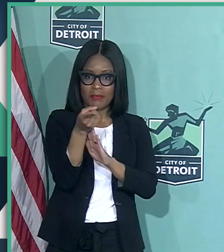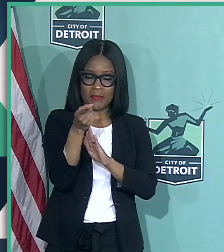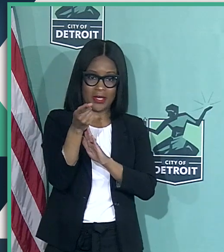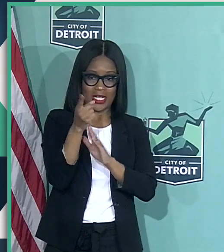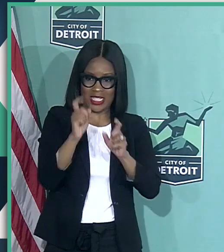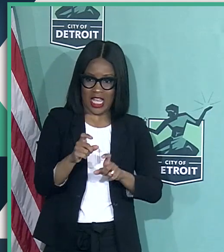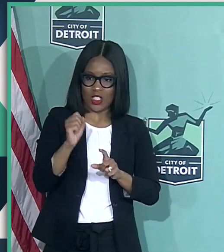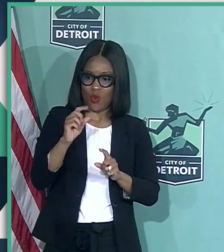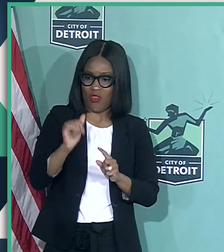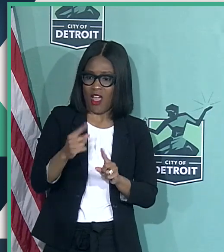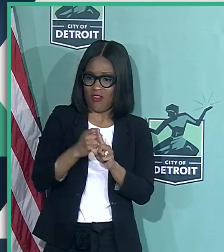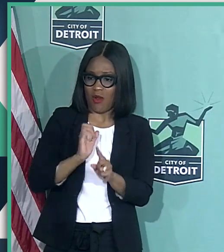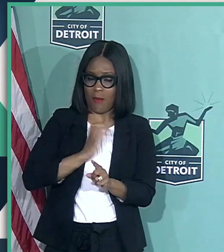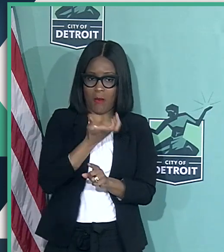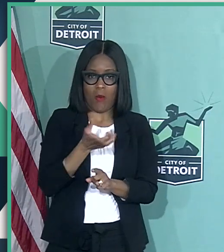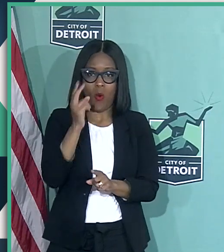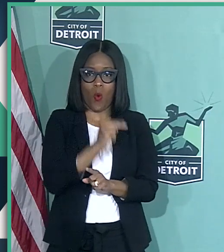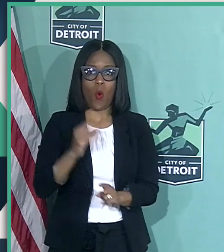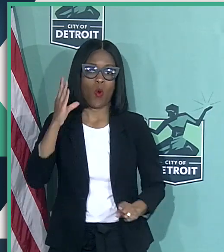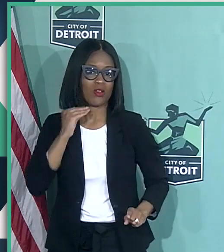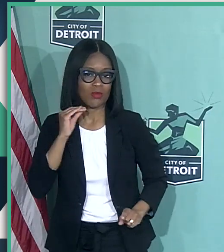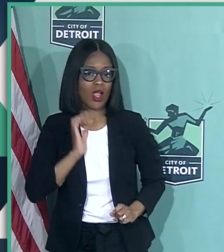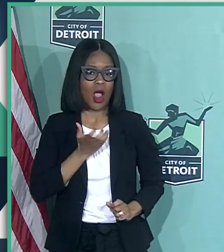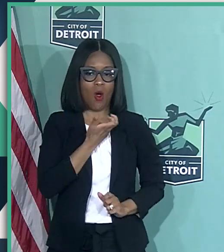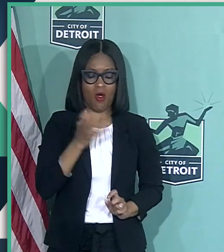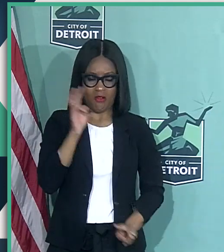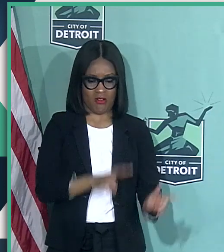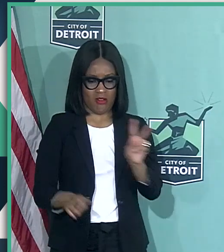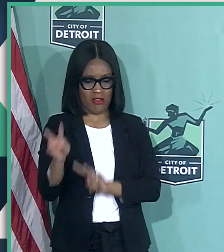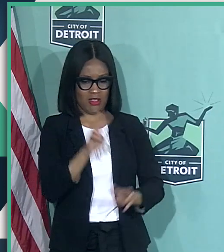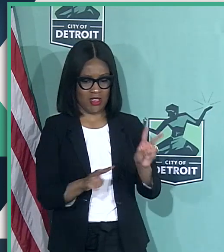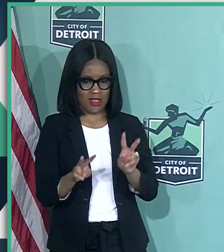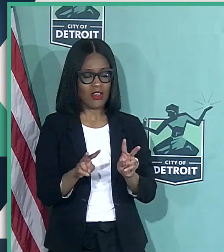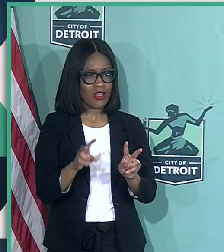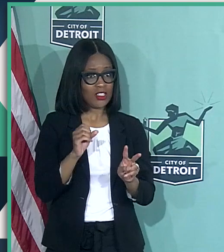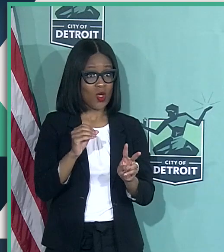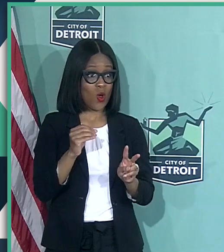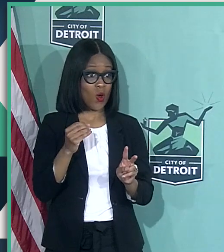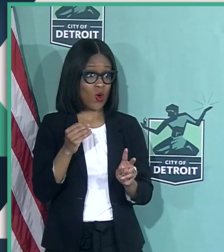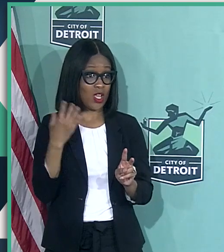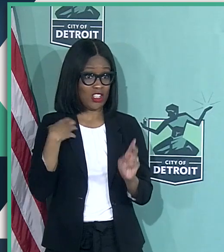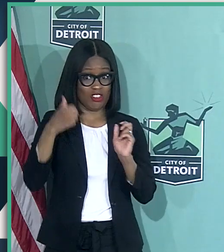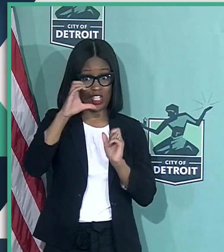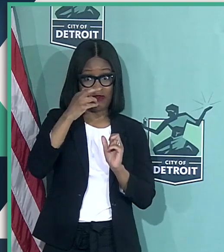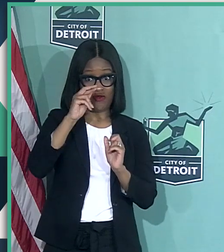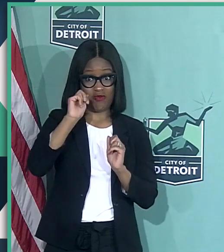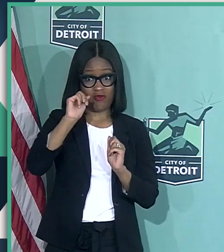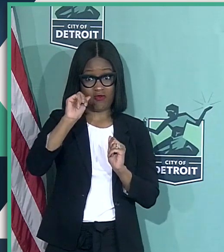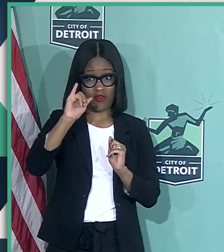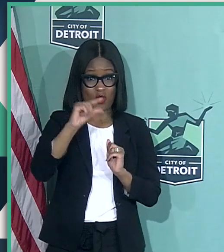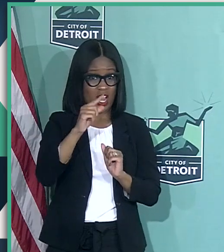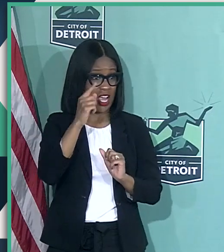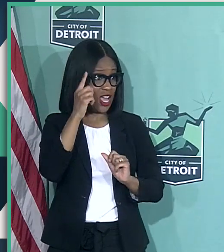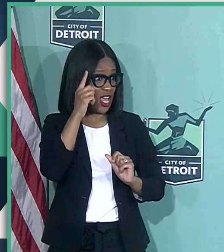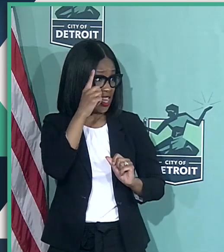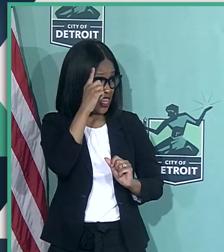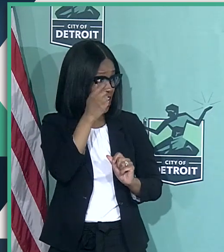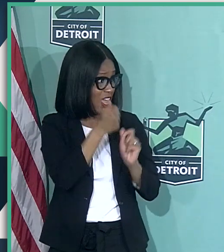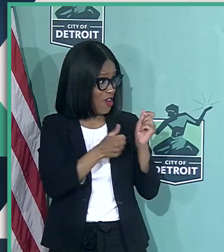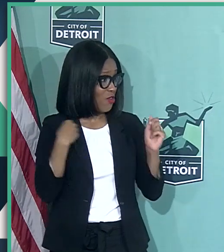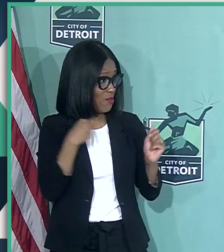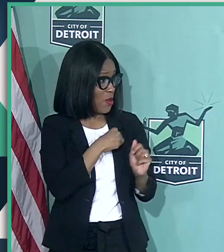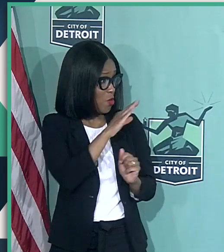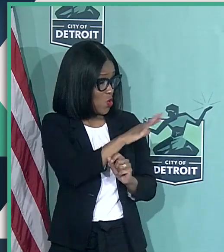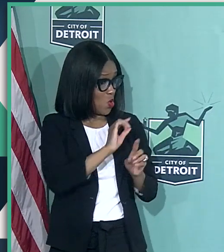basing this on our own experience, our own observation. And I guess, Chief Craig, at this point I think every member of your department has probably been